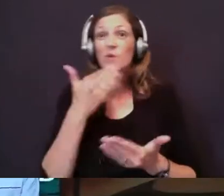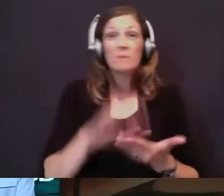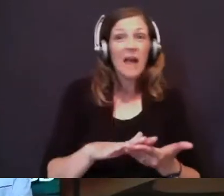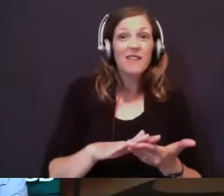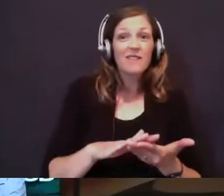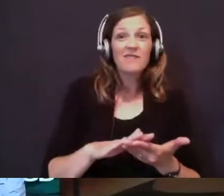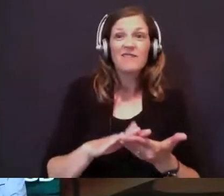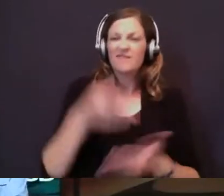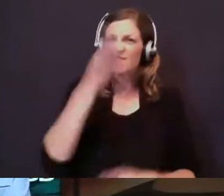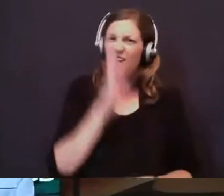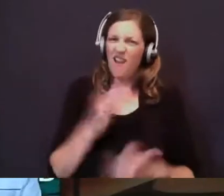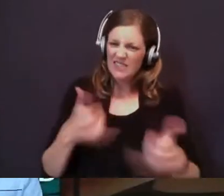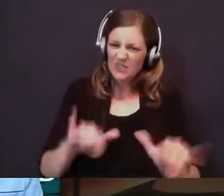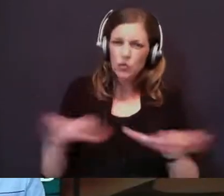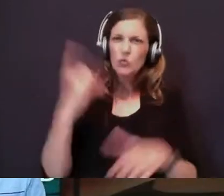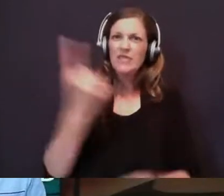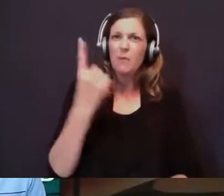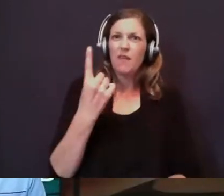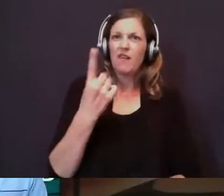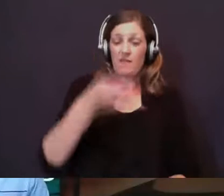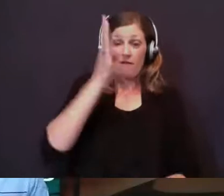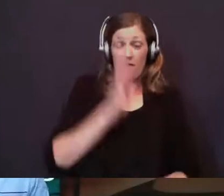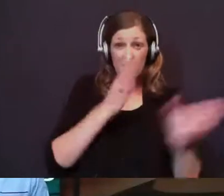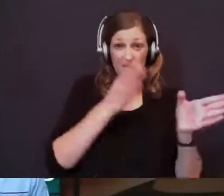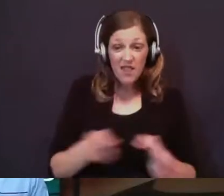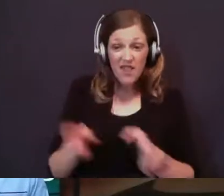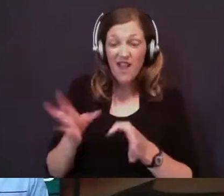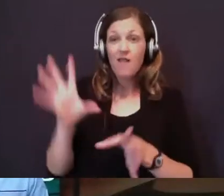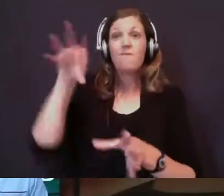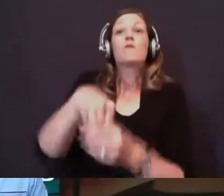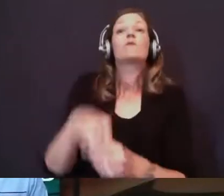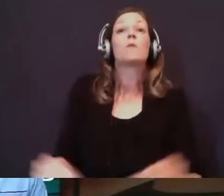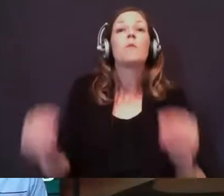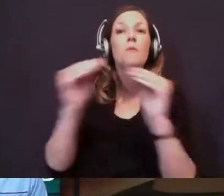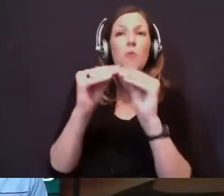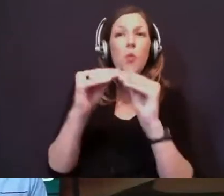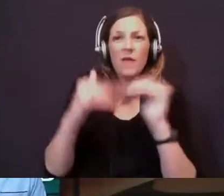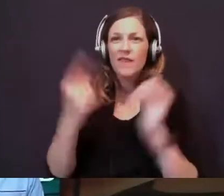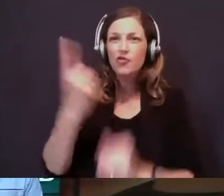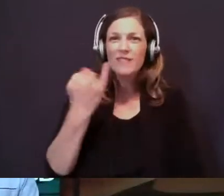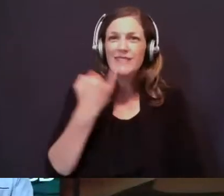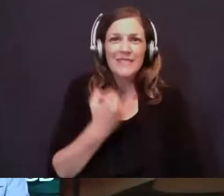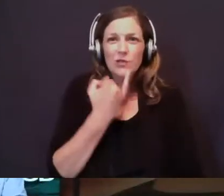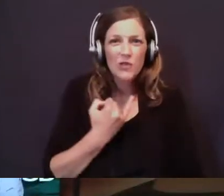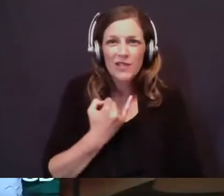God is still doing something. God's plan involves more than just Israel. When Elijah thought that